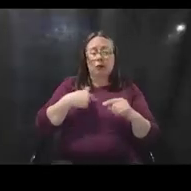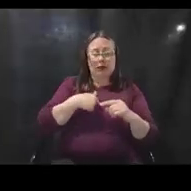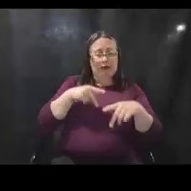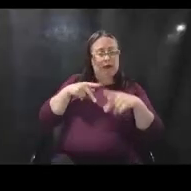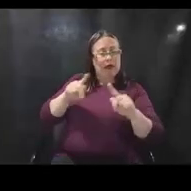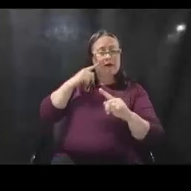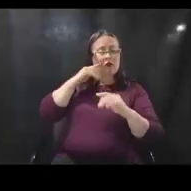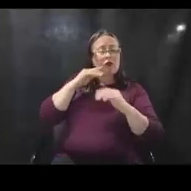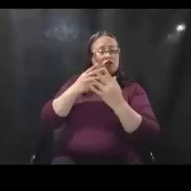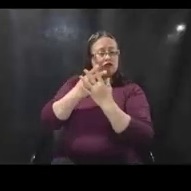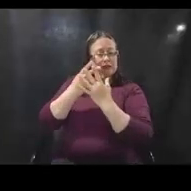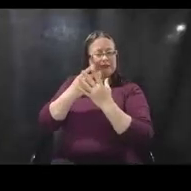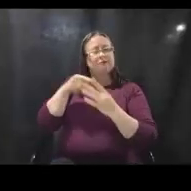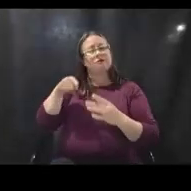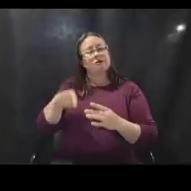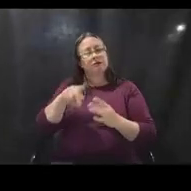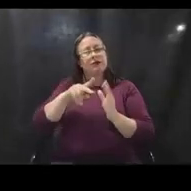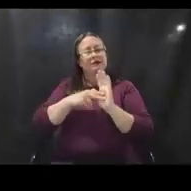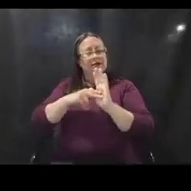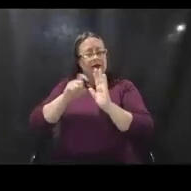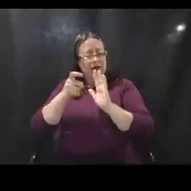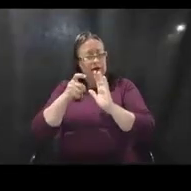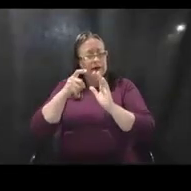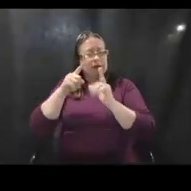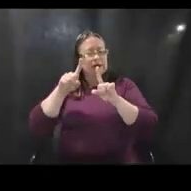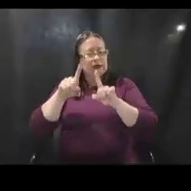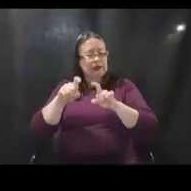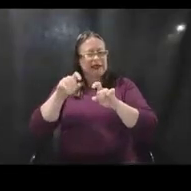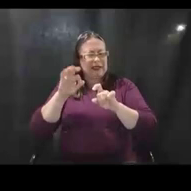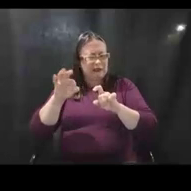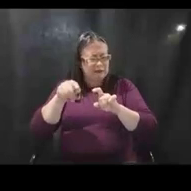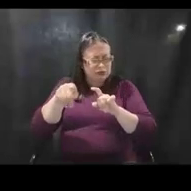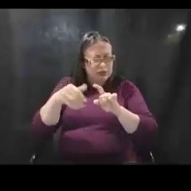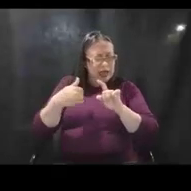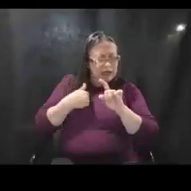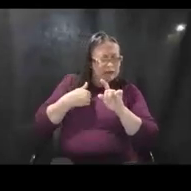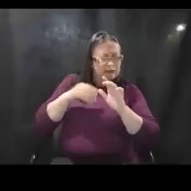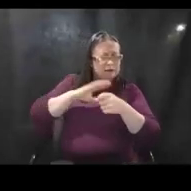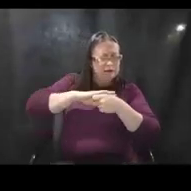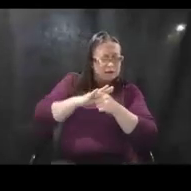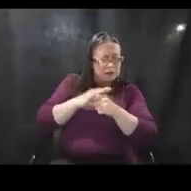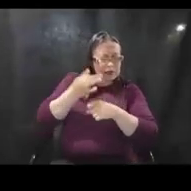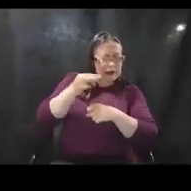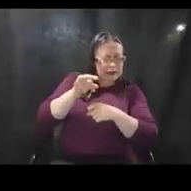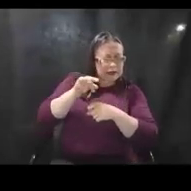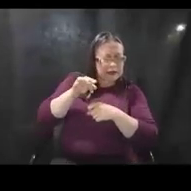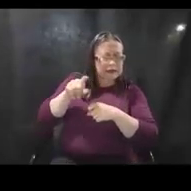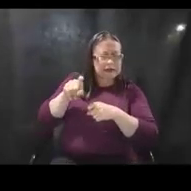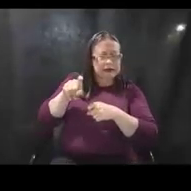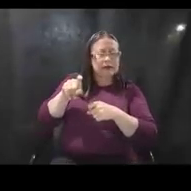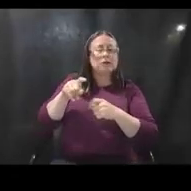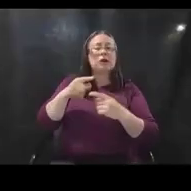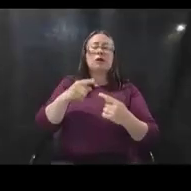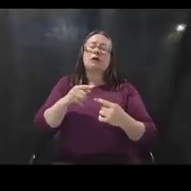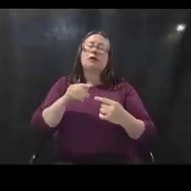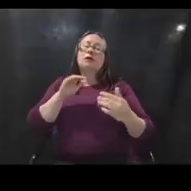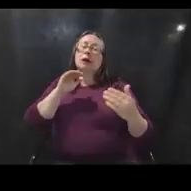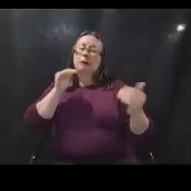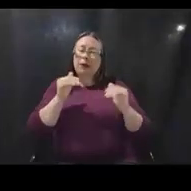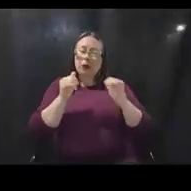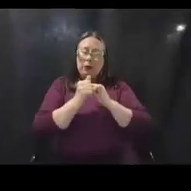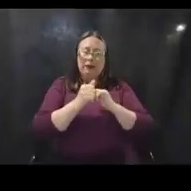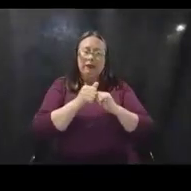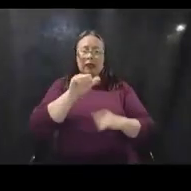Now, this is diagnostic testing in order to determine if someone has COVID-19, um, as opposed to things like